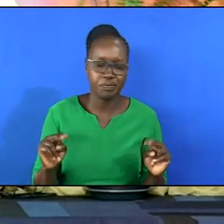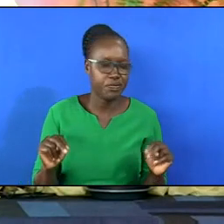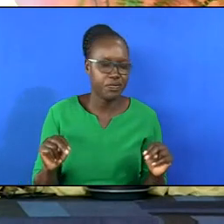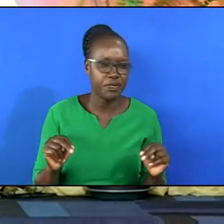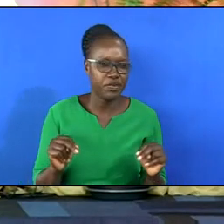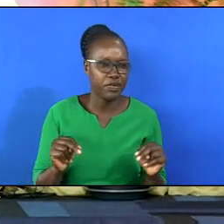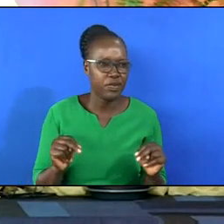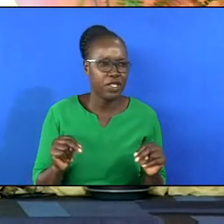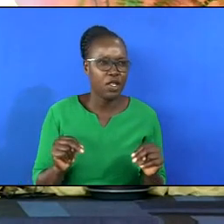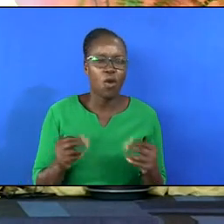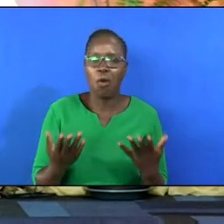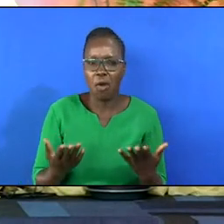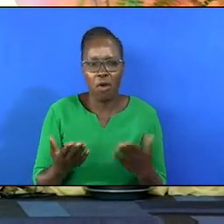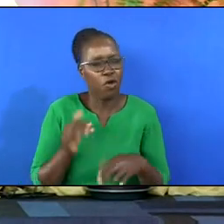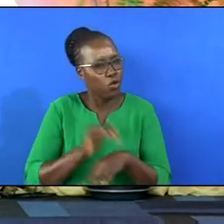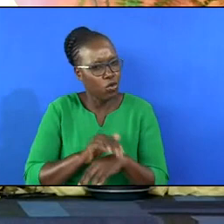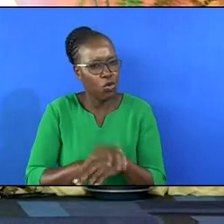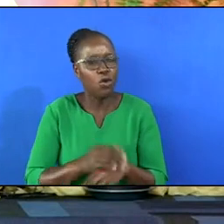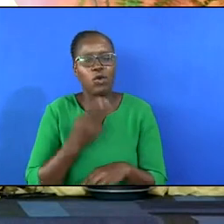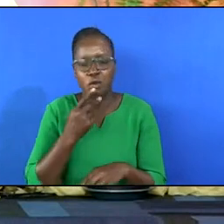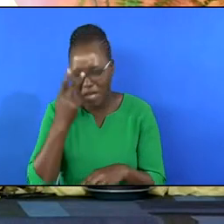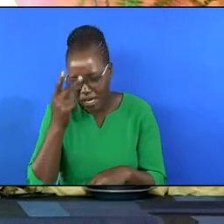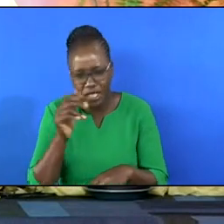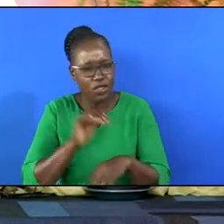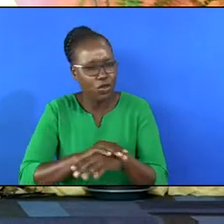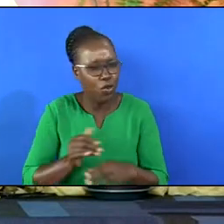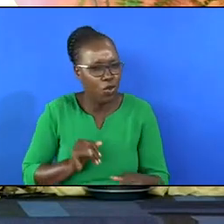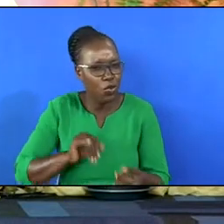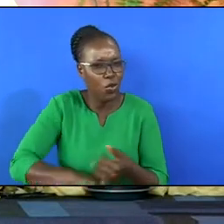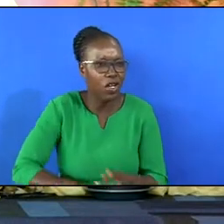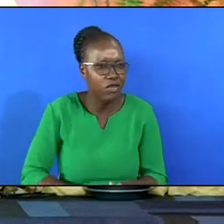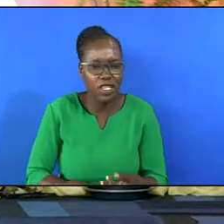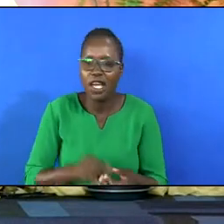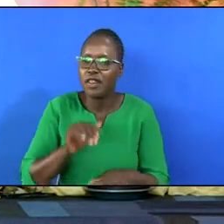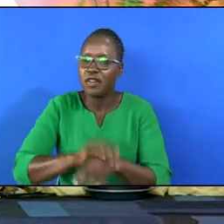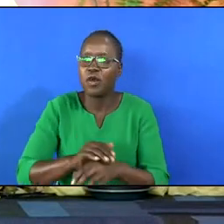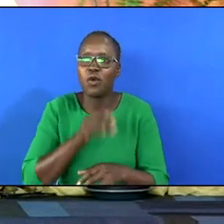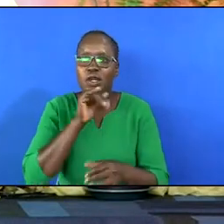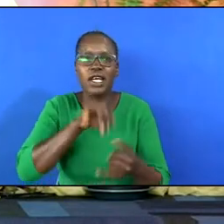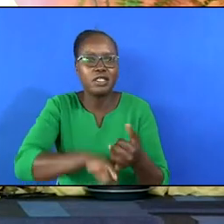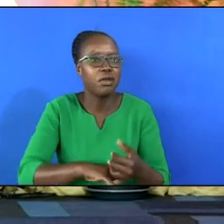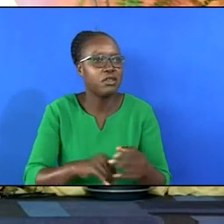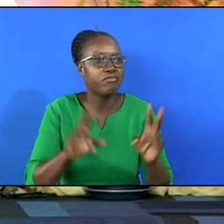Merely good parents, good wives, good husbands.